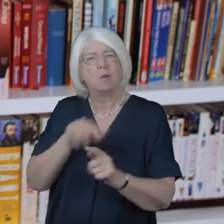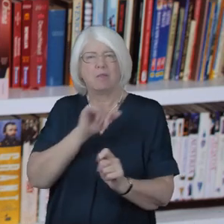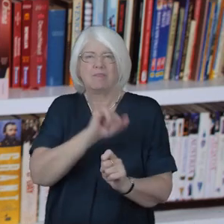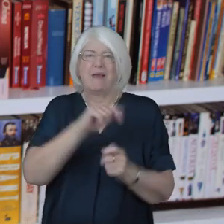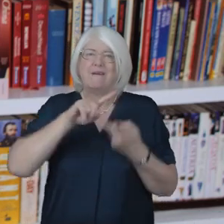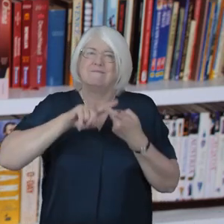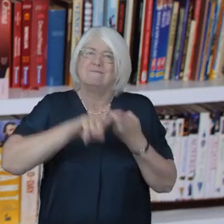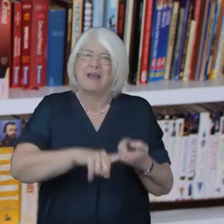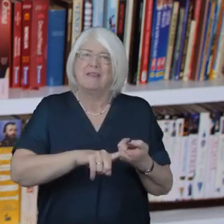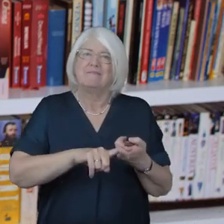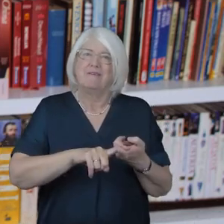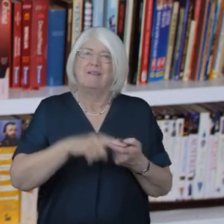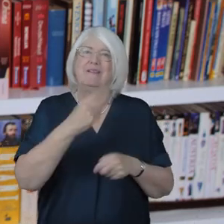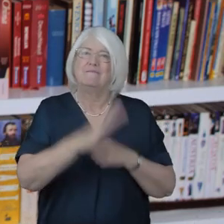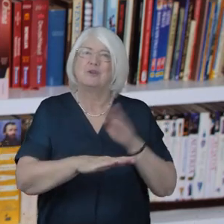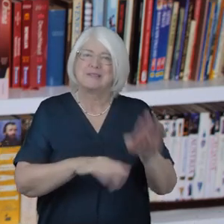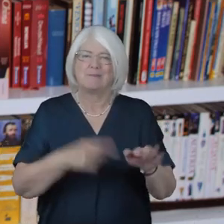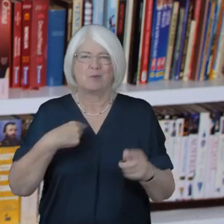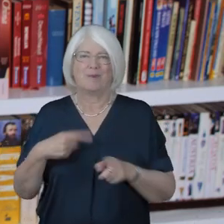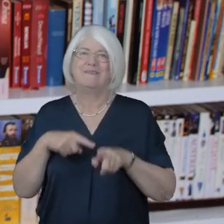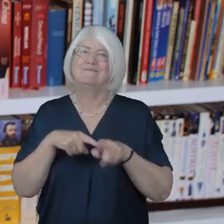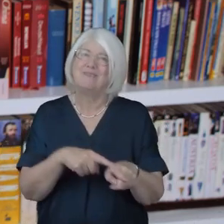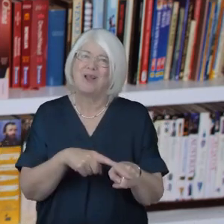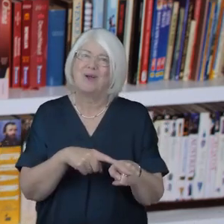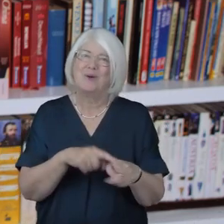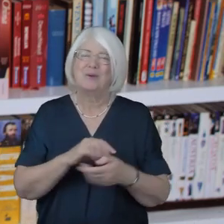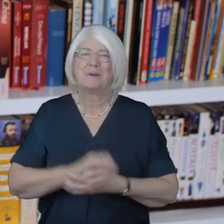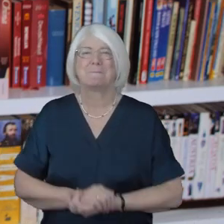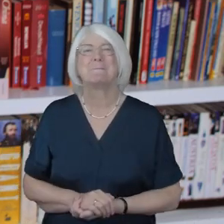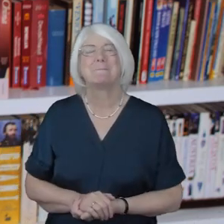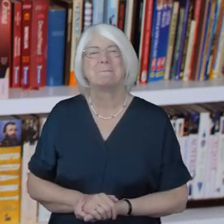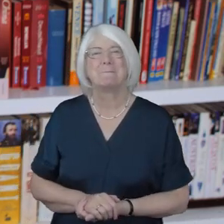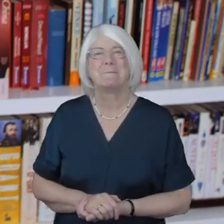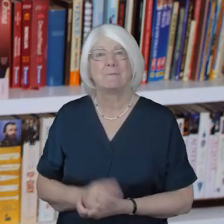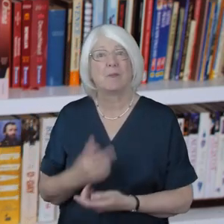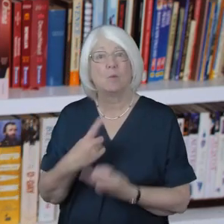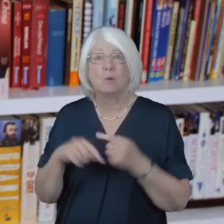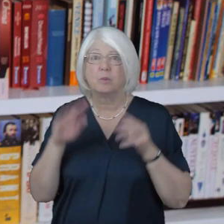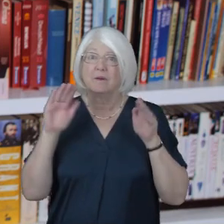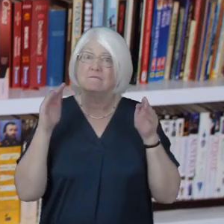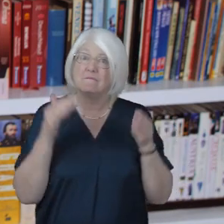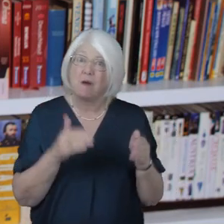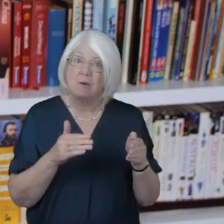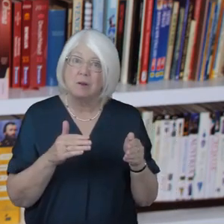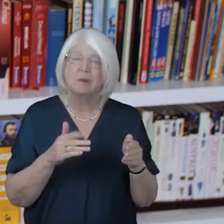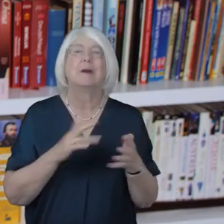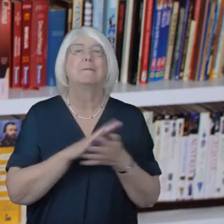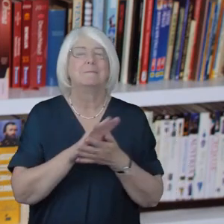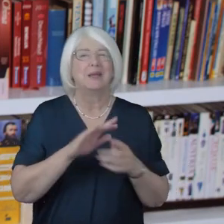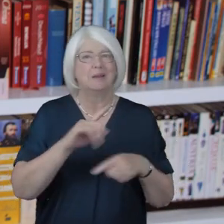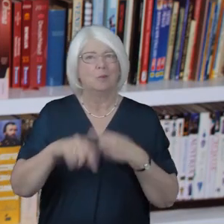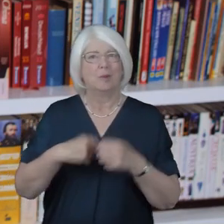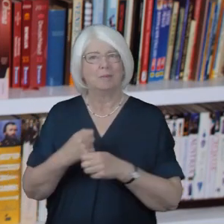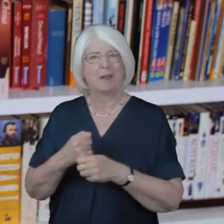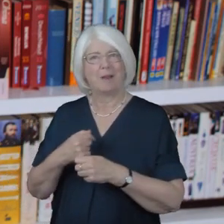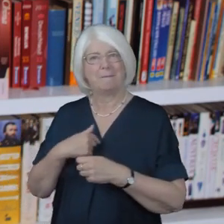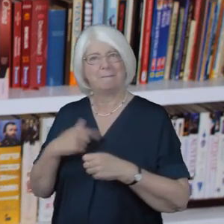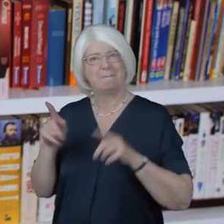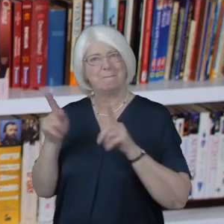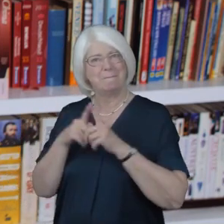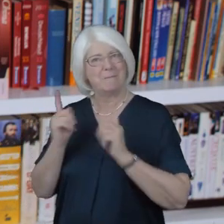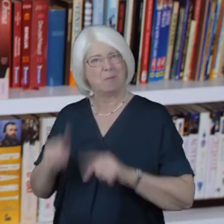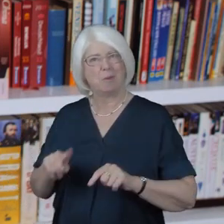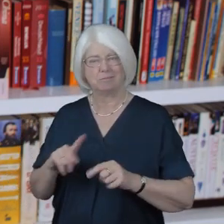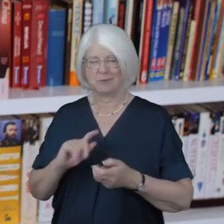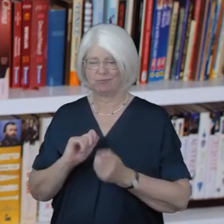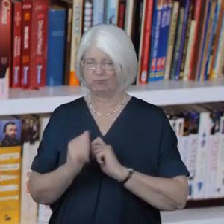faithful steps what we spend our time focusing on will determine the sorts of people we become shapes